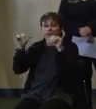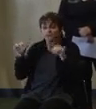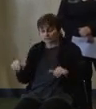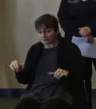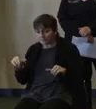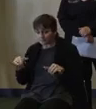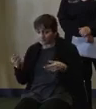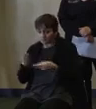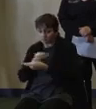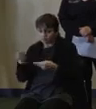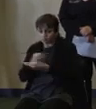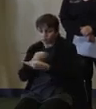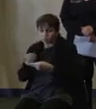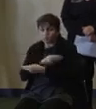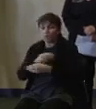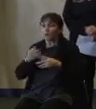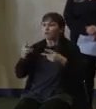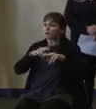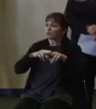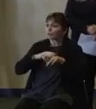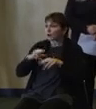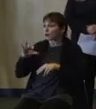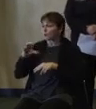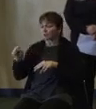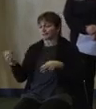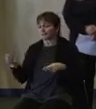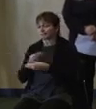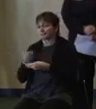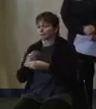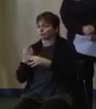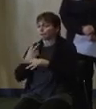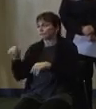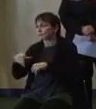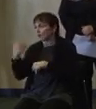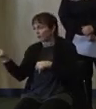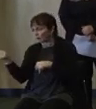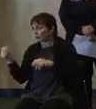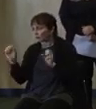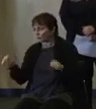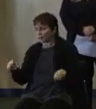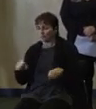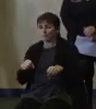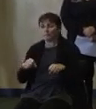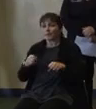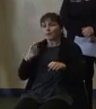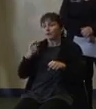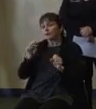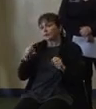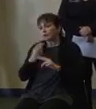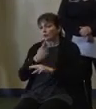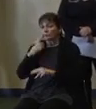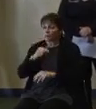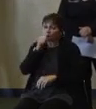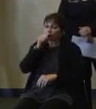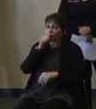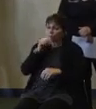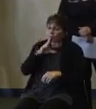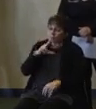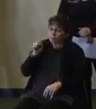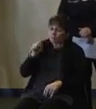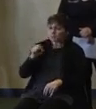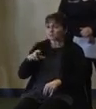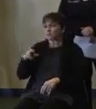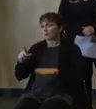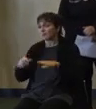your transit ticket or pass will be good on any mode of NJ Transit service, including private carrier buses and path